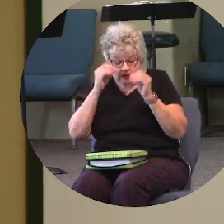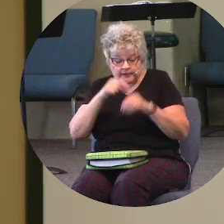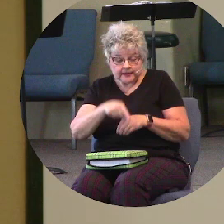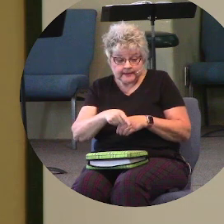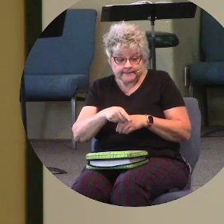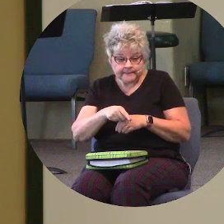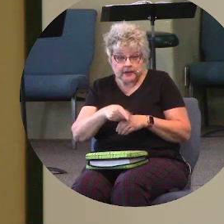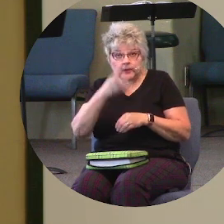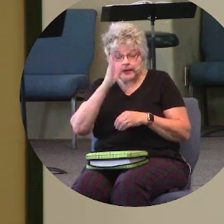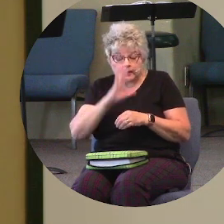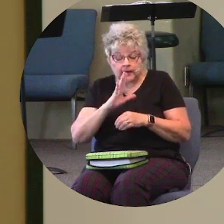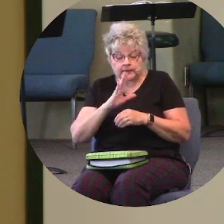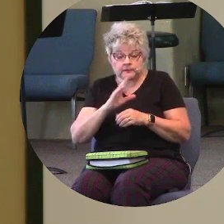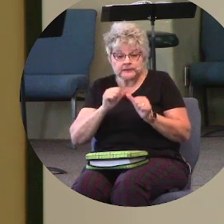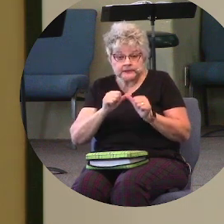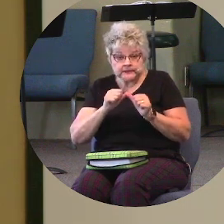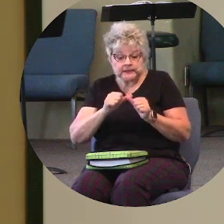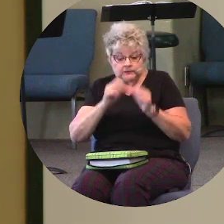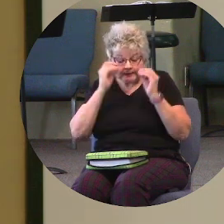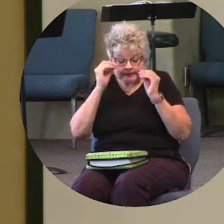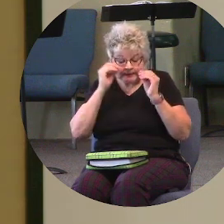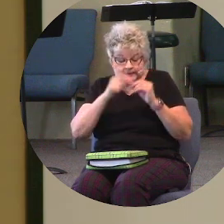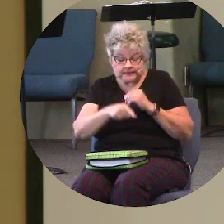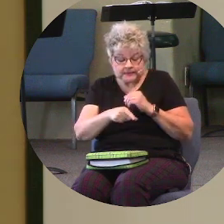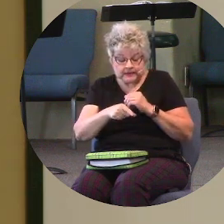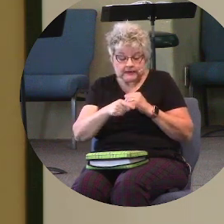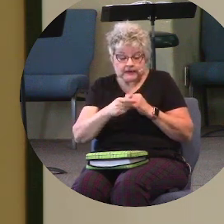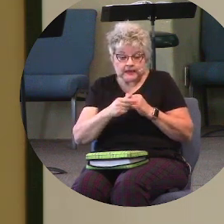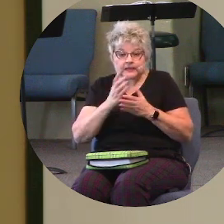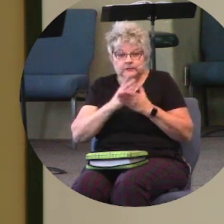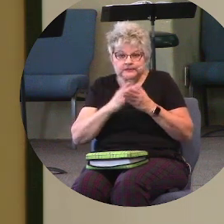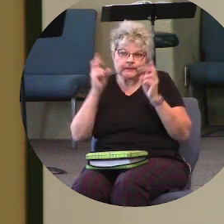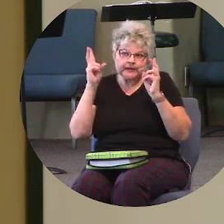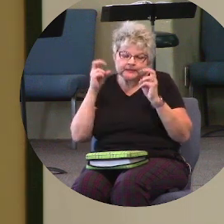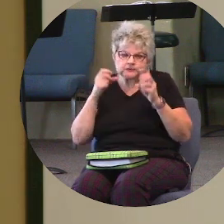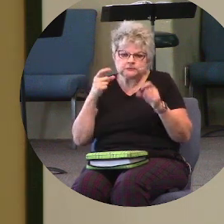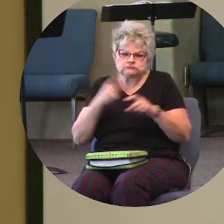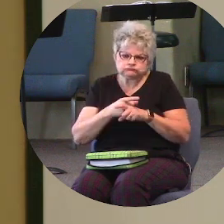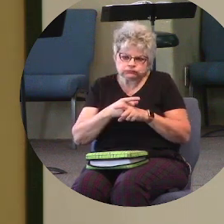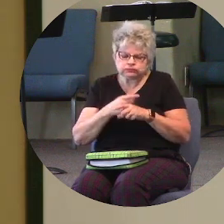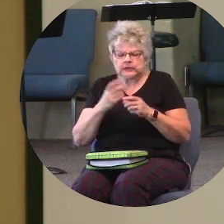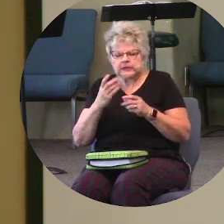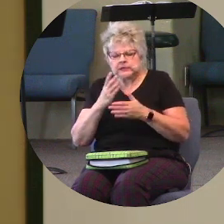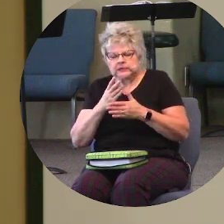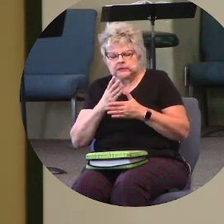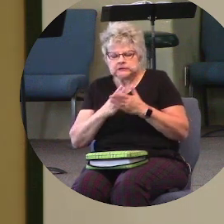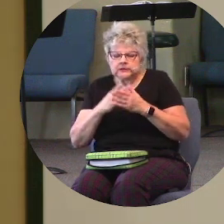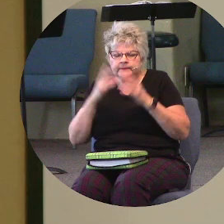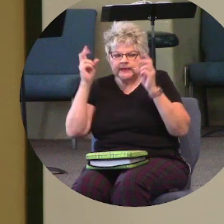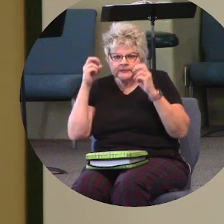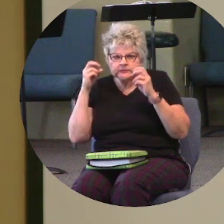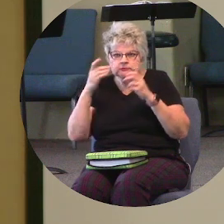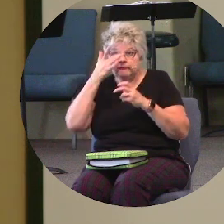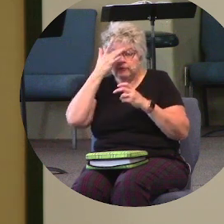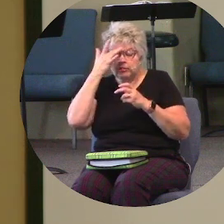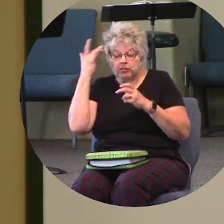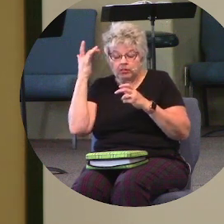what God was teaching them. And there were some issues of conflict. There were some issues of forgetting